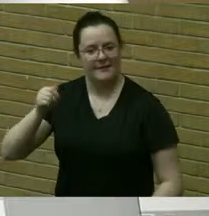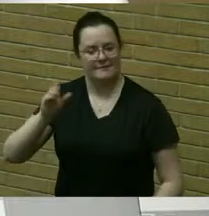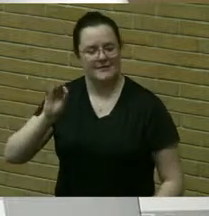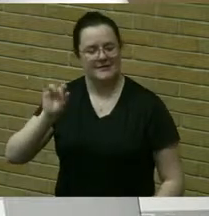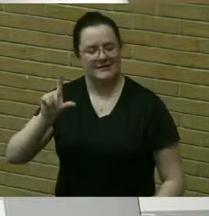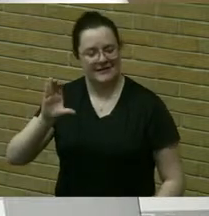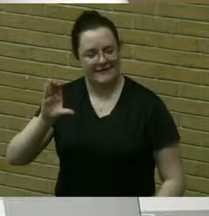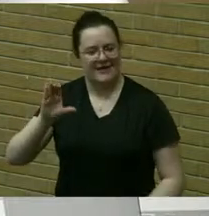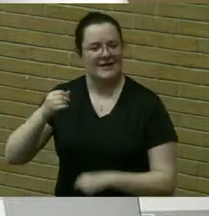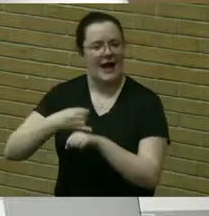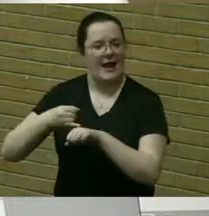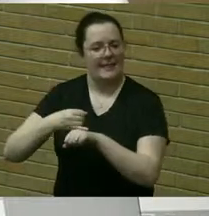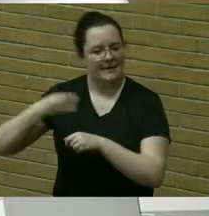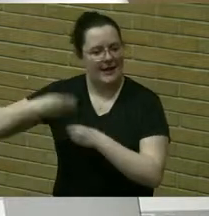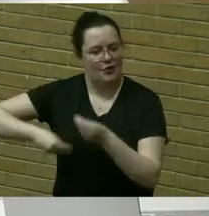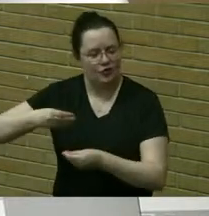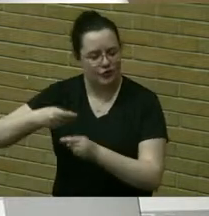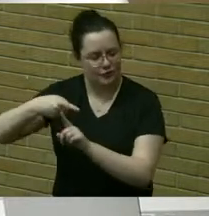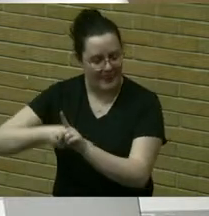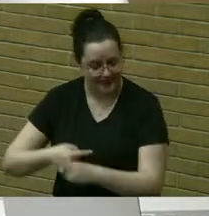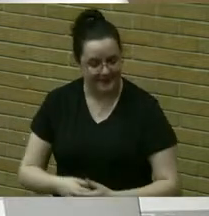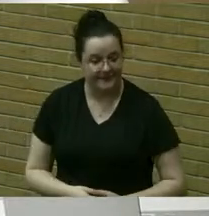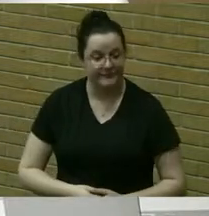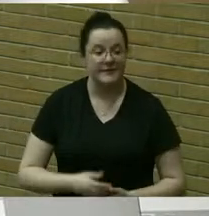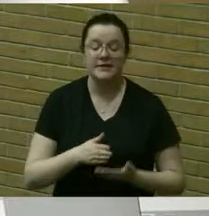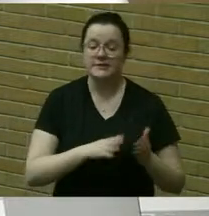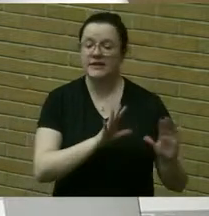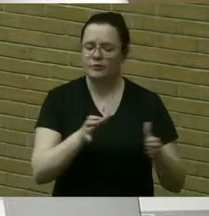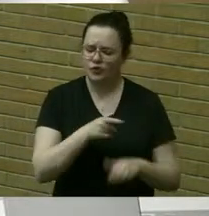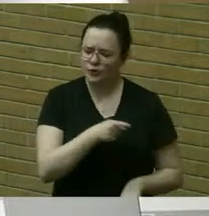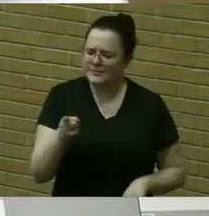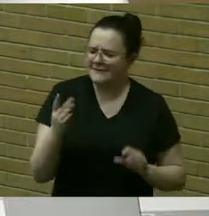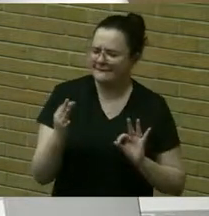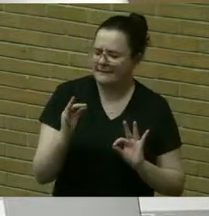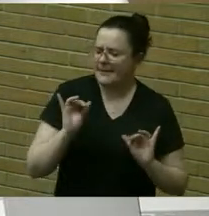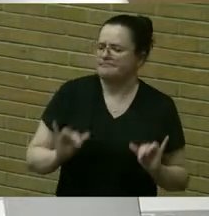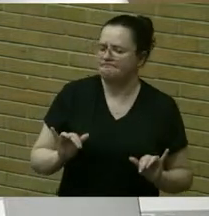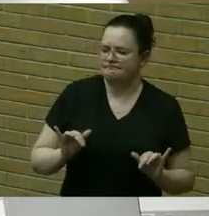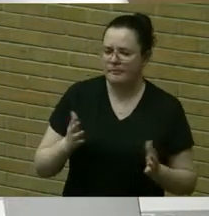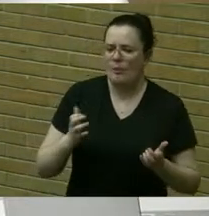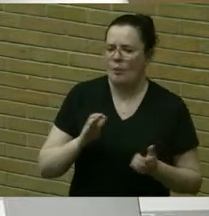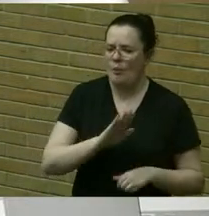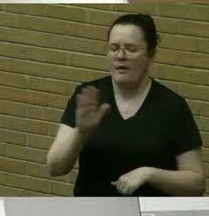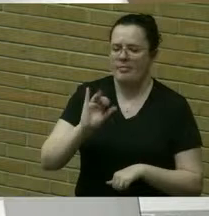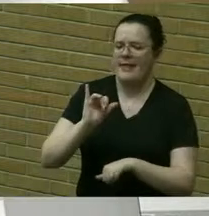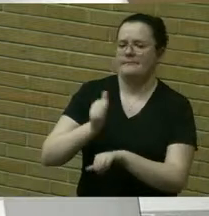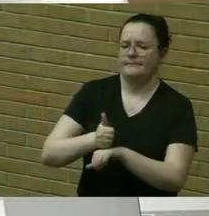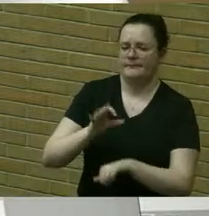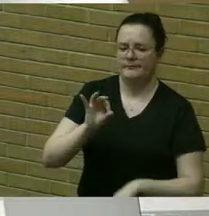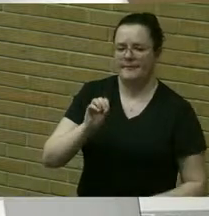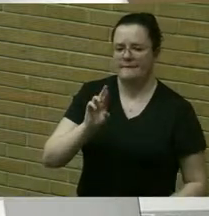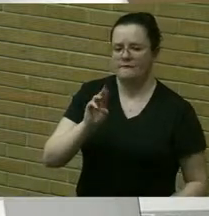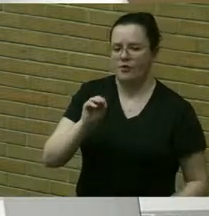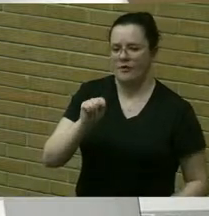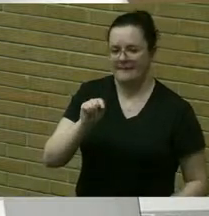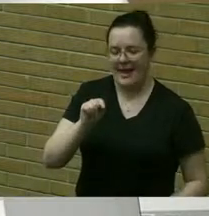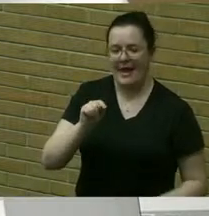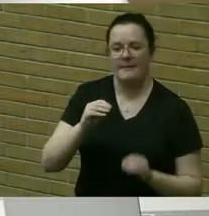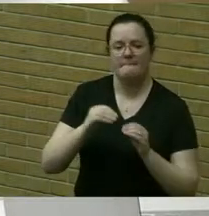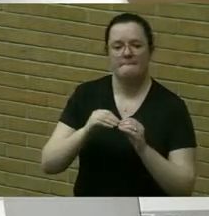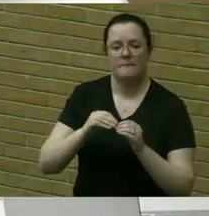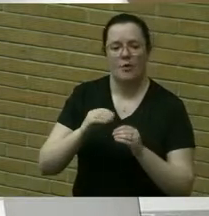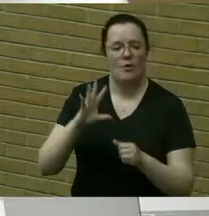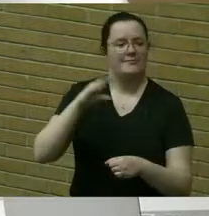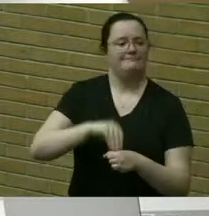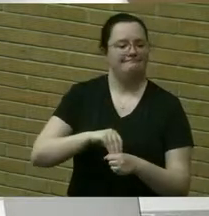feedback that they would like to the format to um be more more encompassing of celebratory